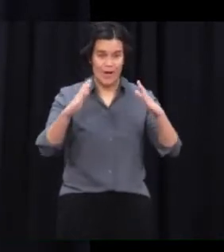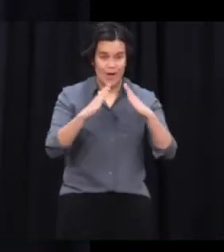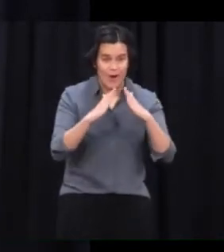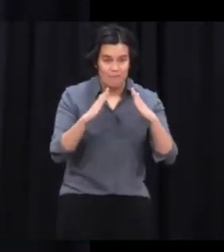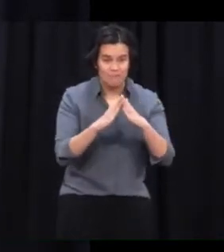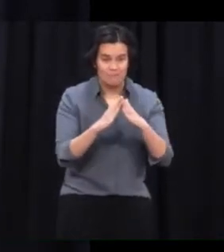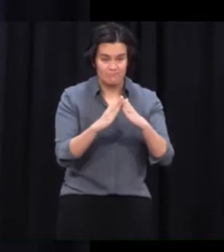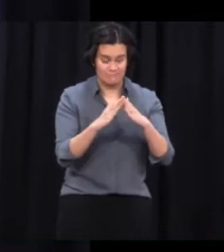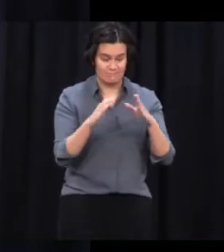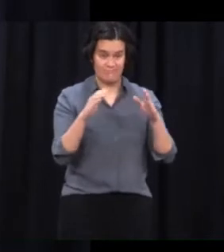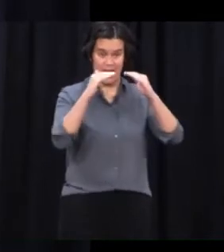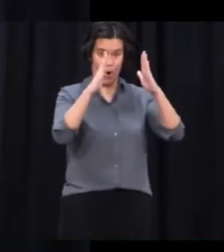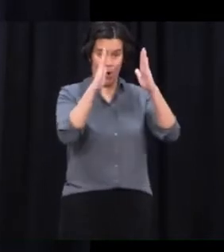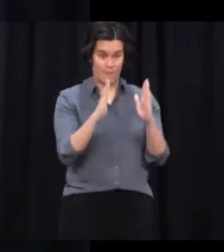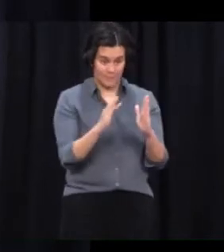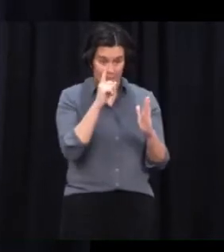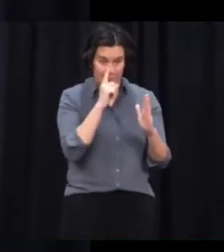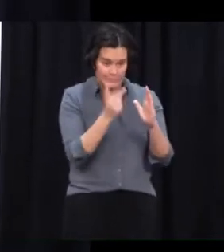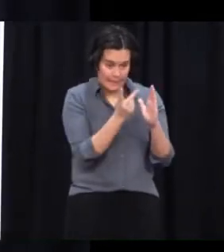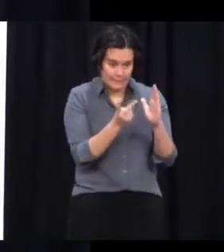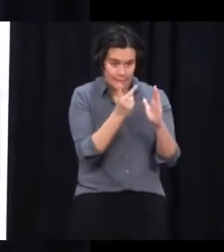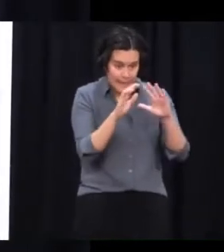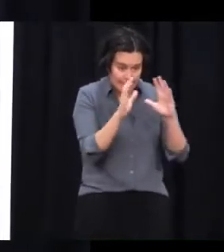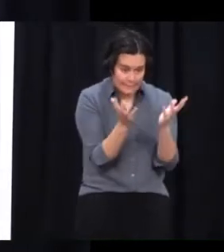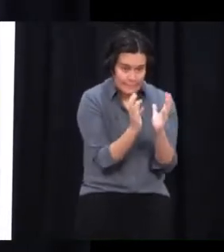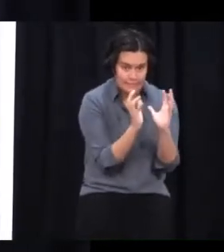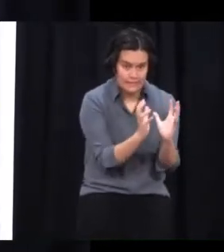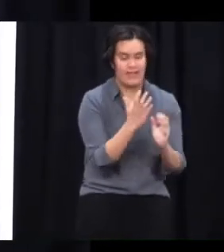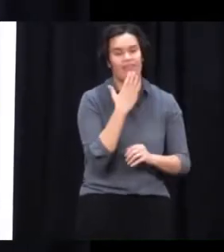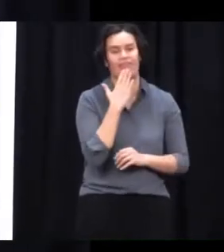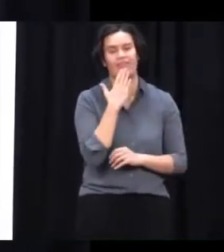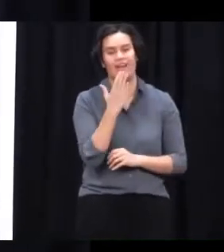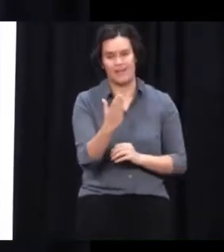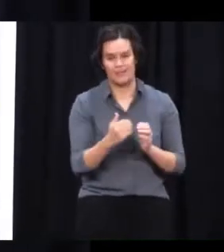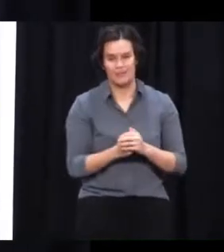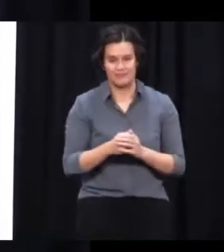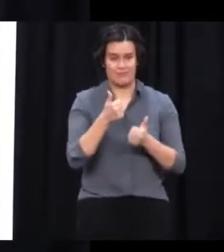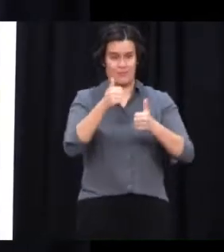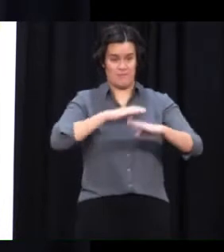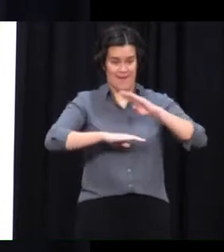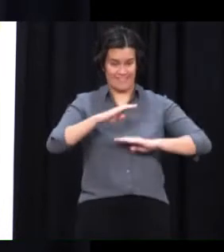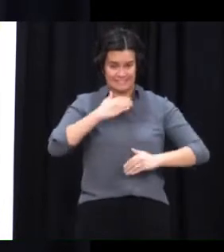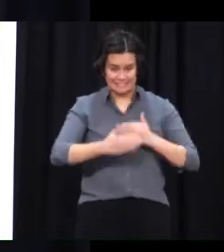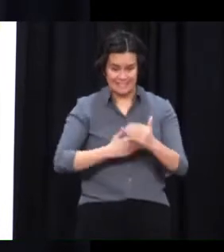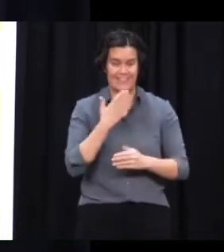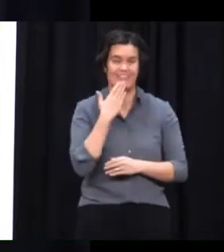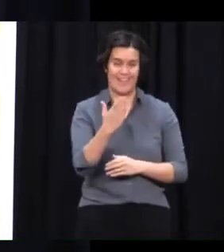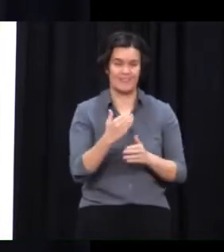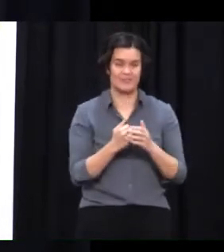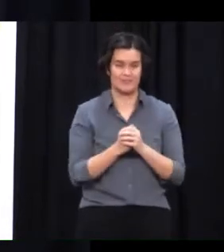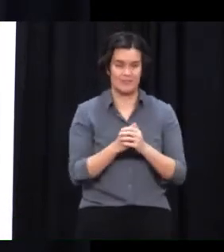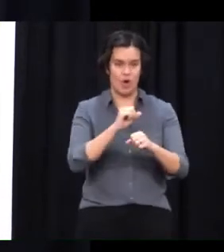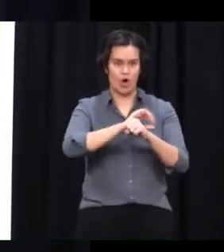to our nationwide effort to once again stop the virus in its tracks. Delta is here and it is trying to move fast.